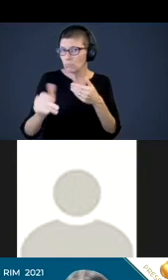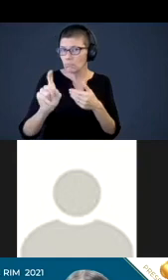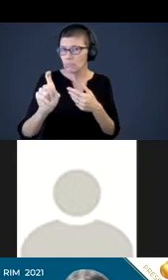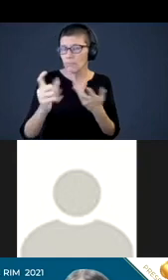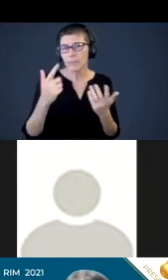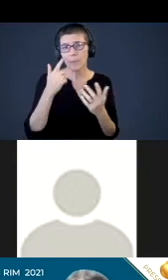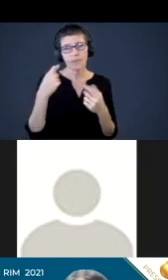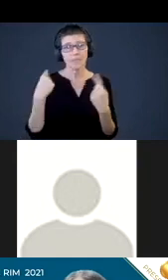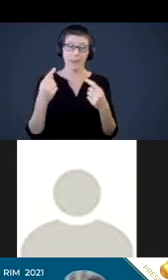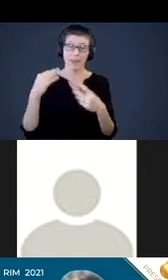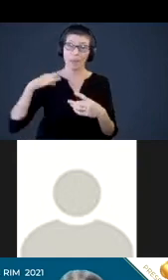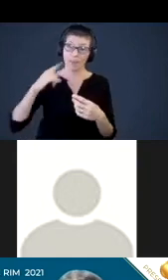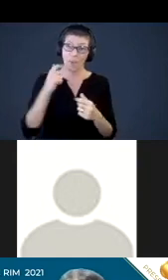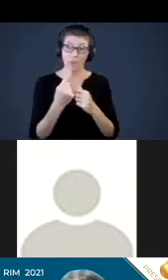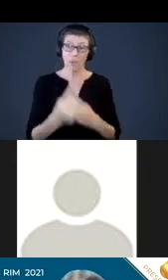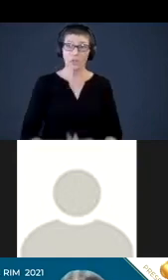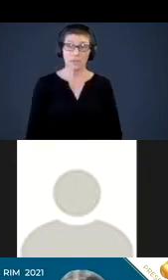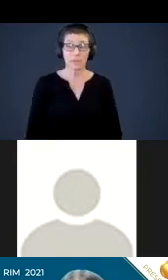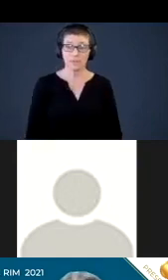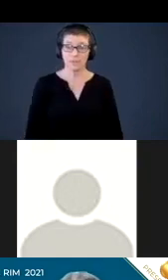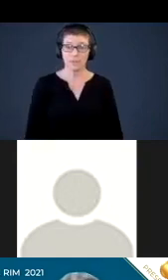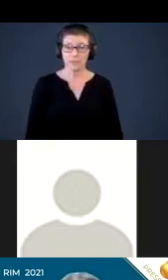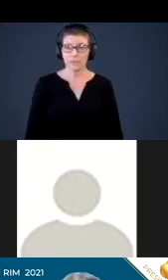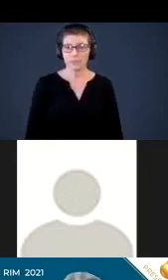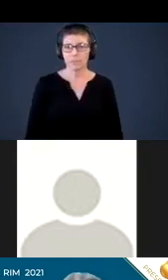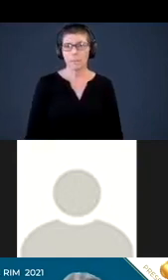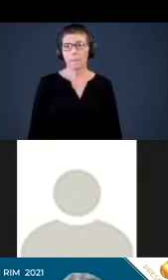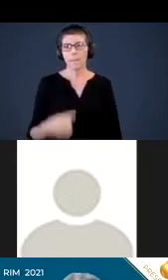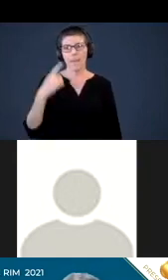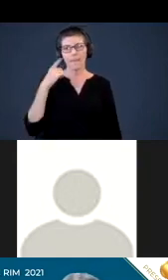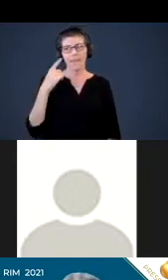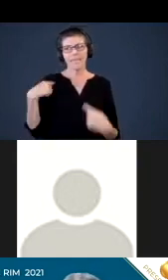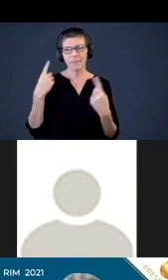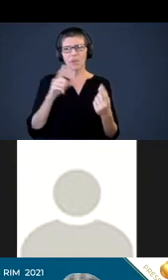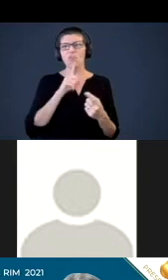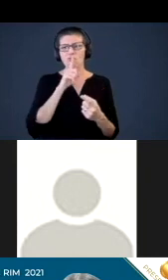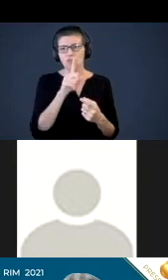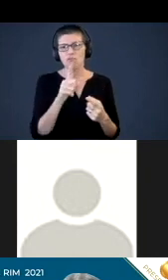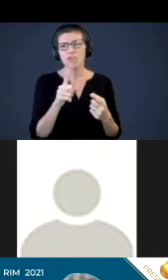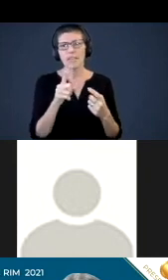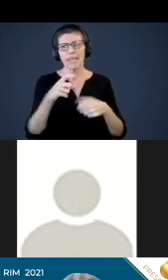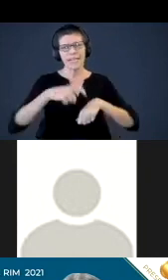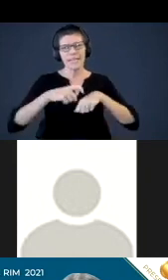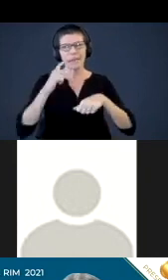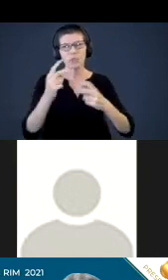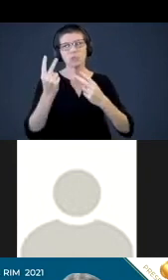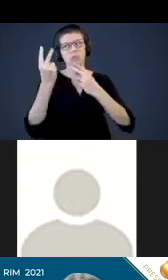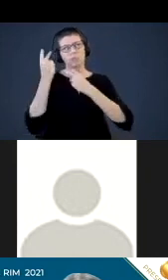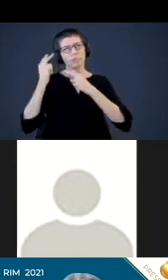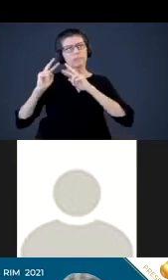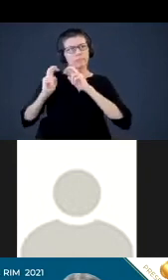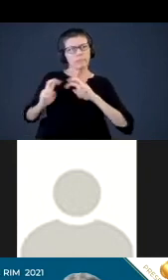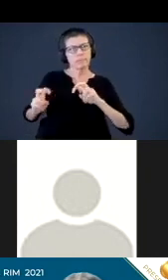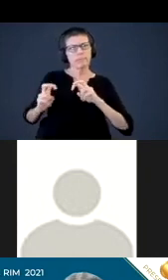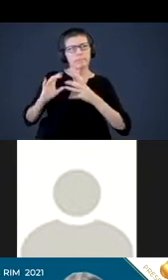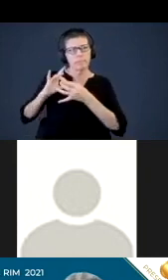helpful for everyone. So I think it's been a very reflective moment for everyone, in terms of how we communicate,